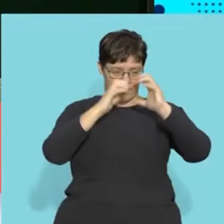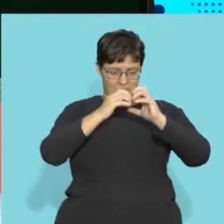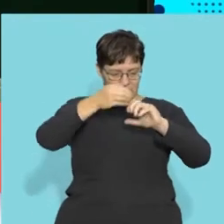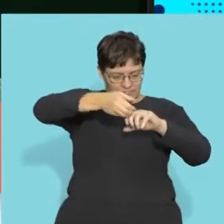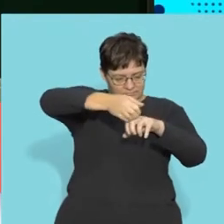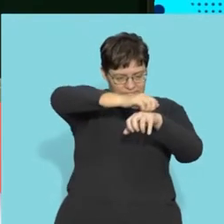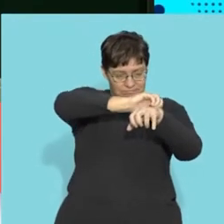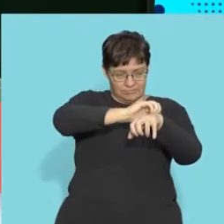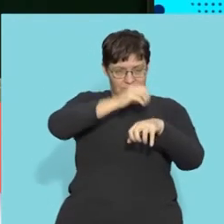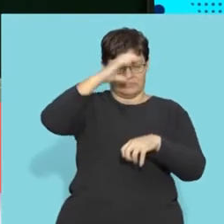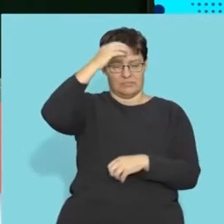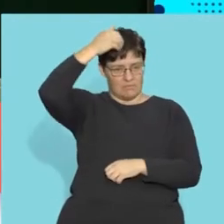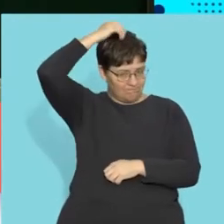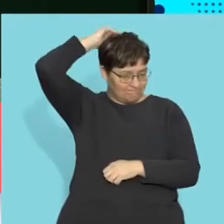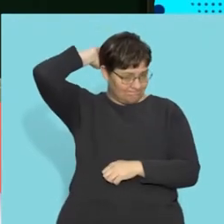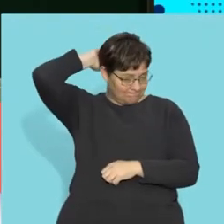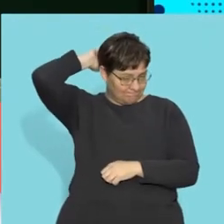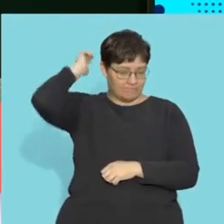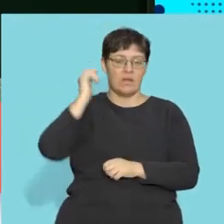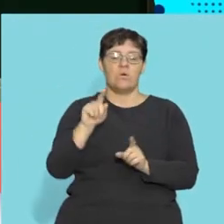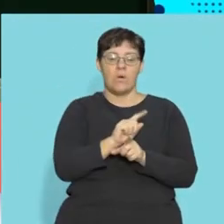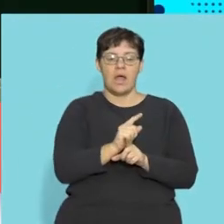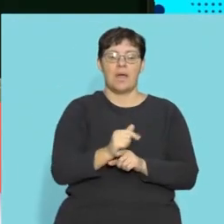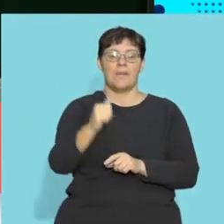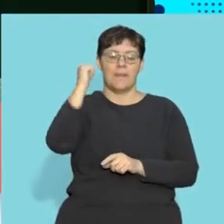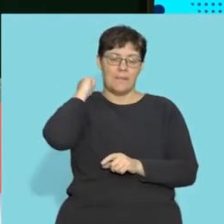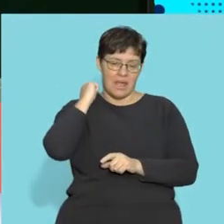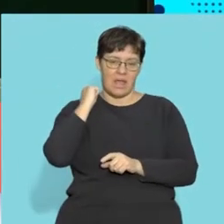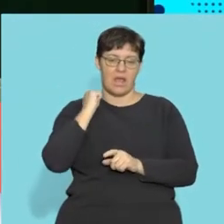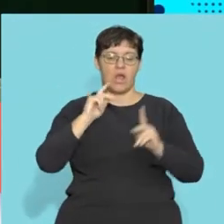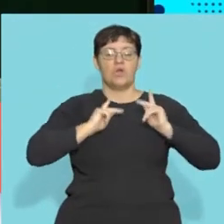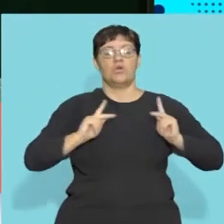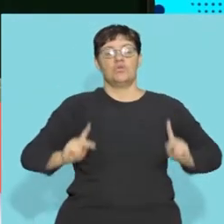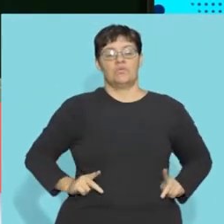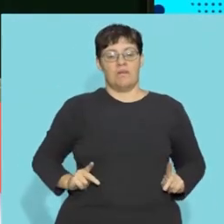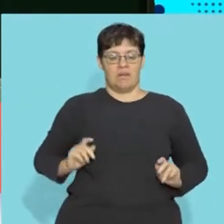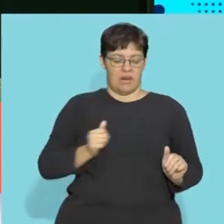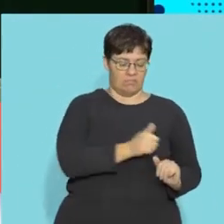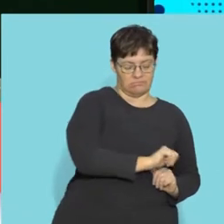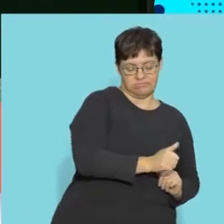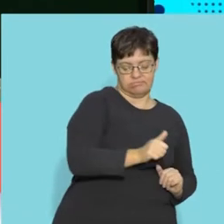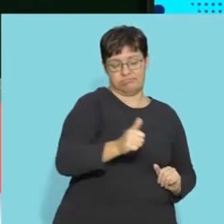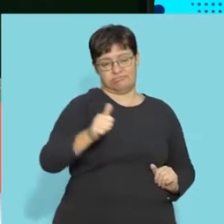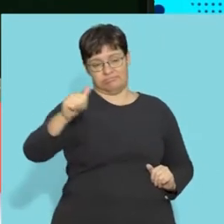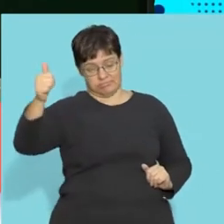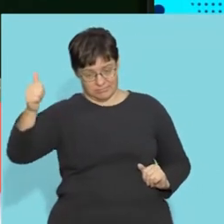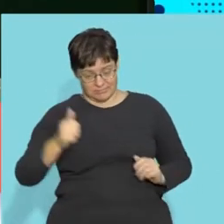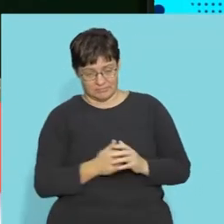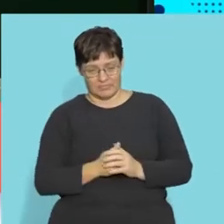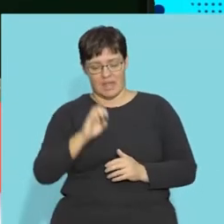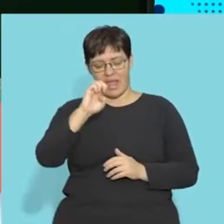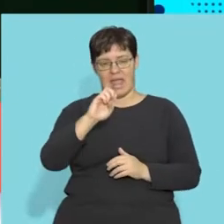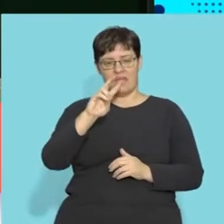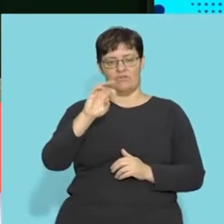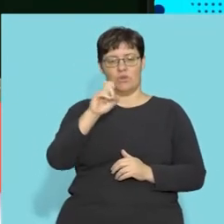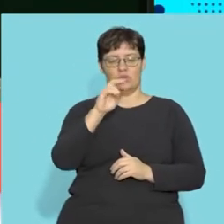it's very important that you know this term because it links back to human evolution you're going to do human evolution a